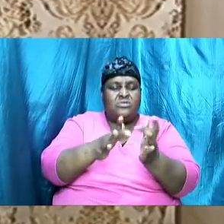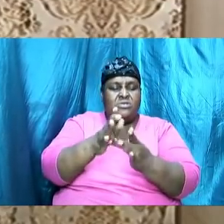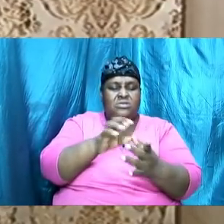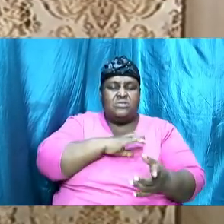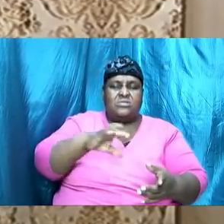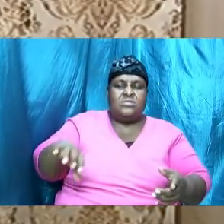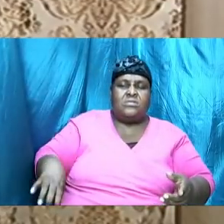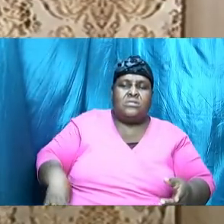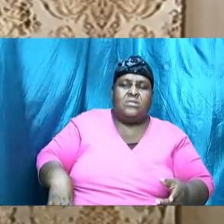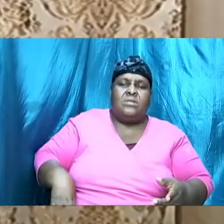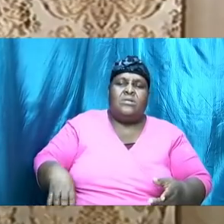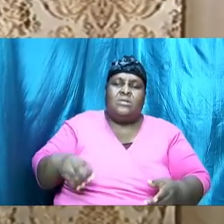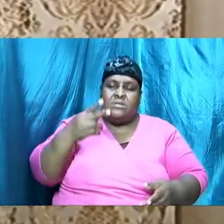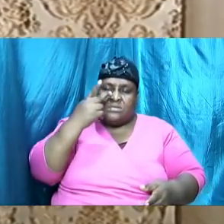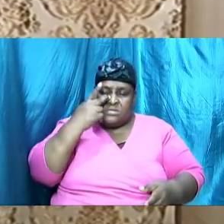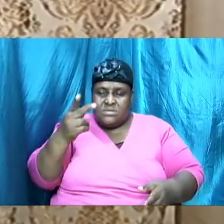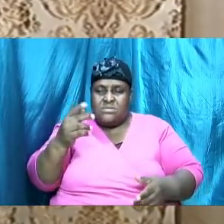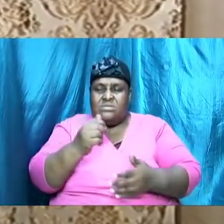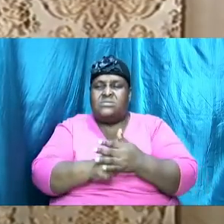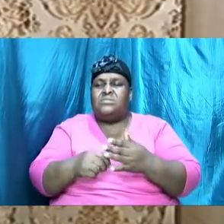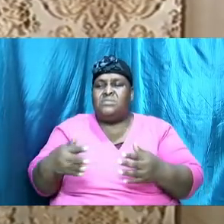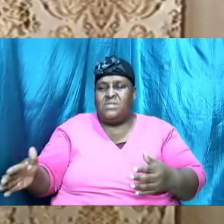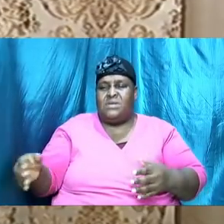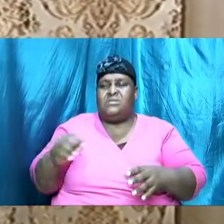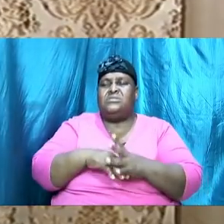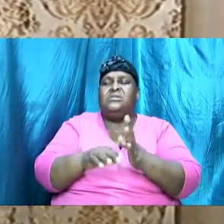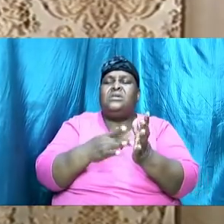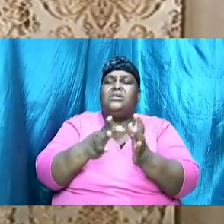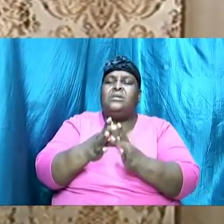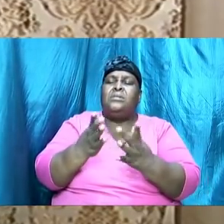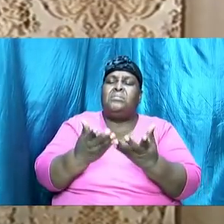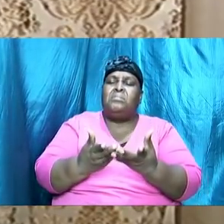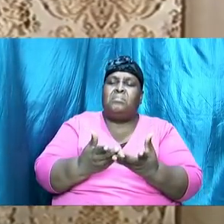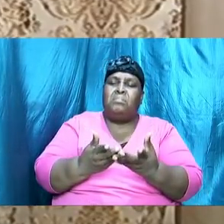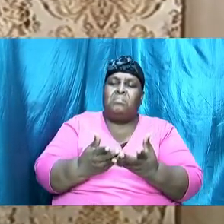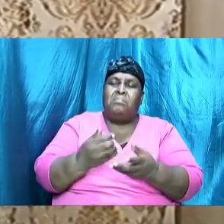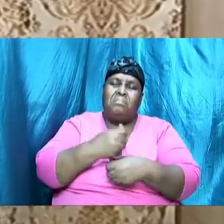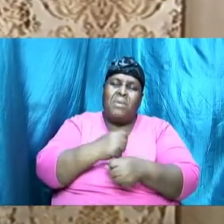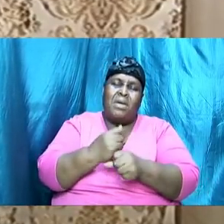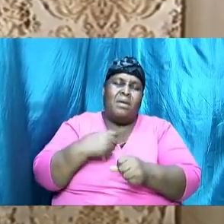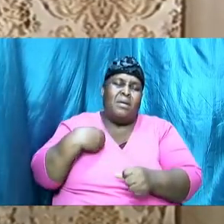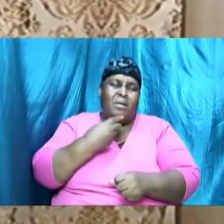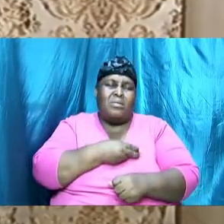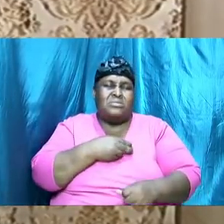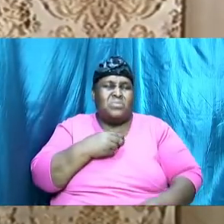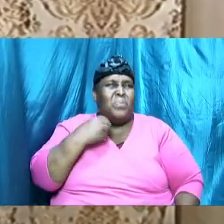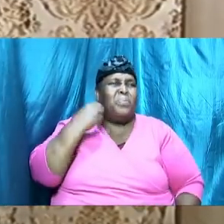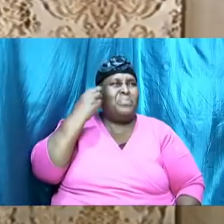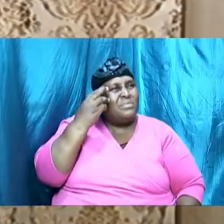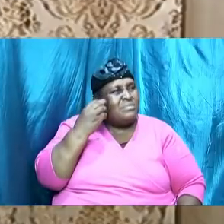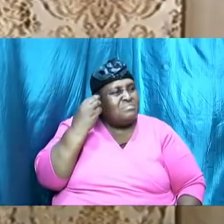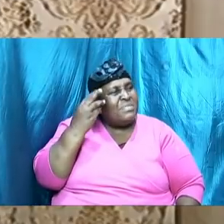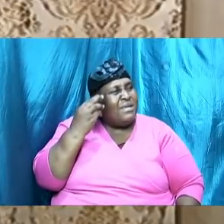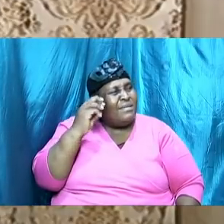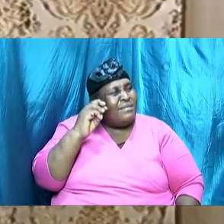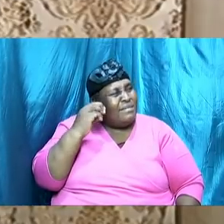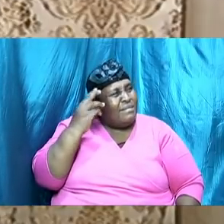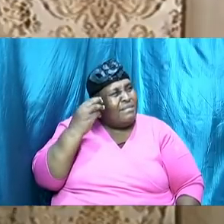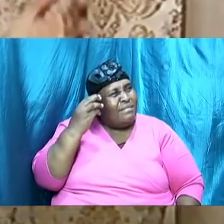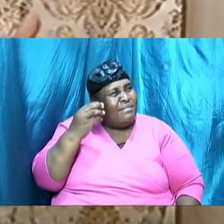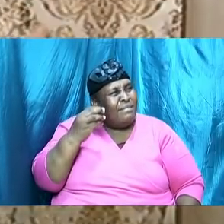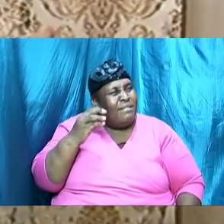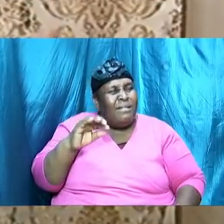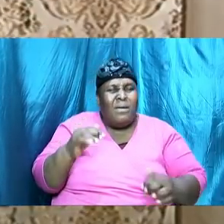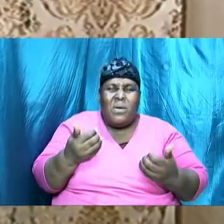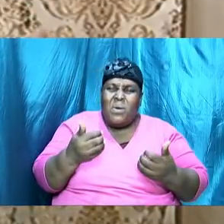coined some things in that book that caused us to wonder how could this thing be a